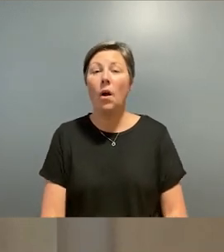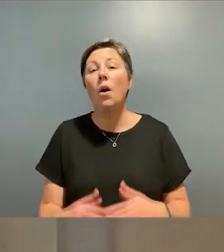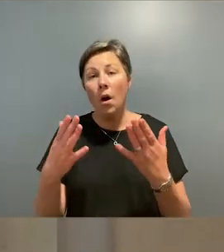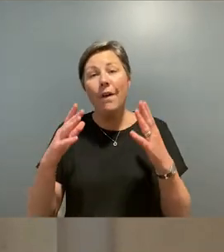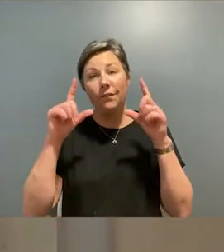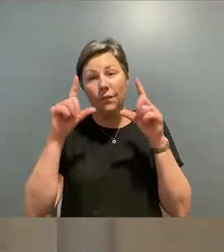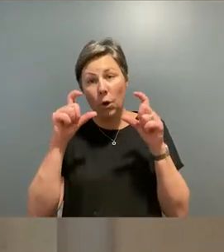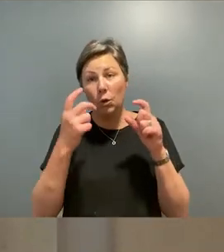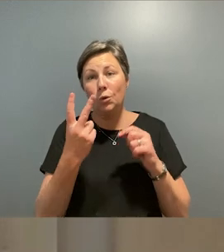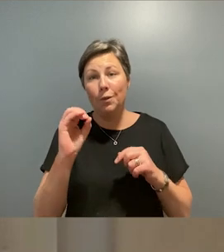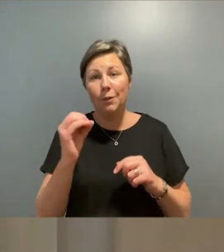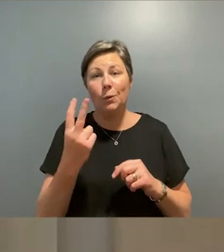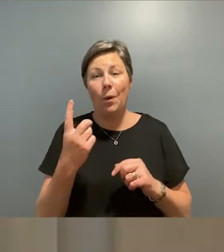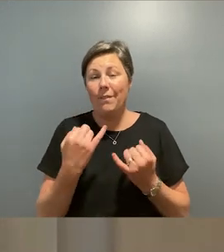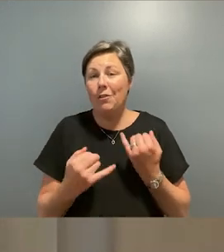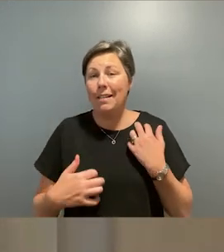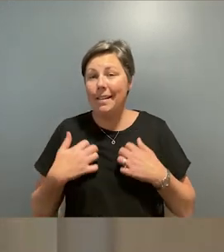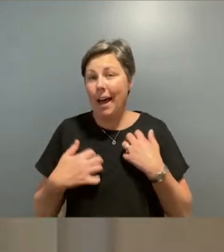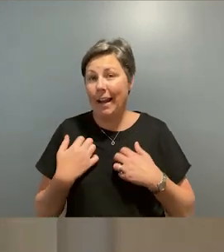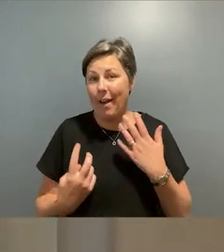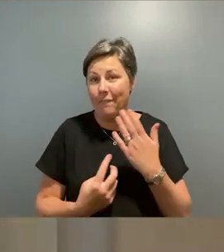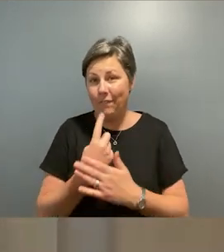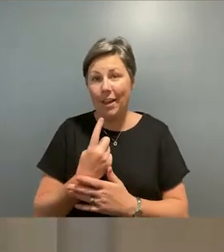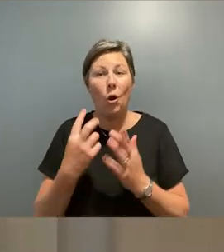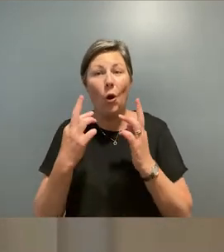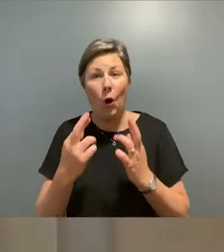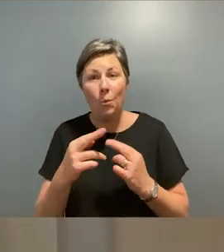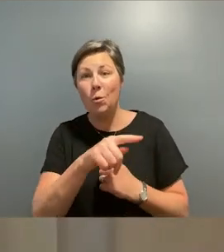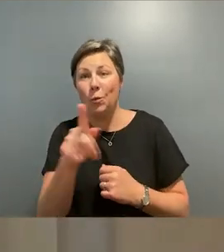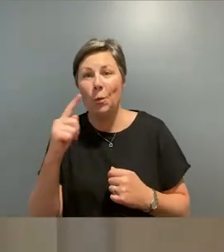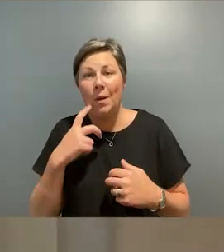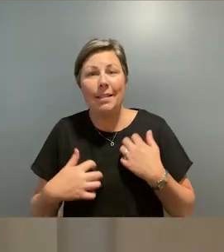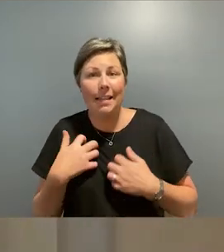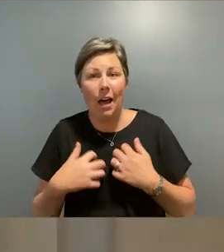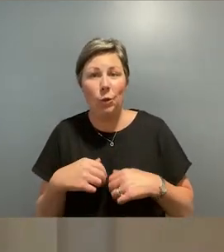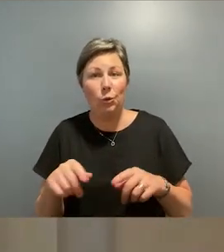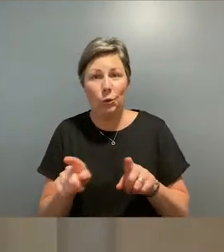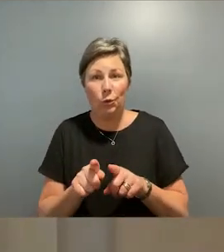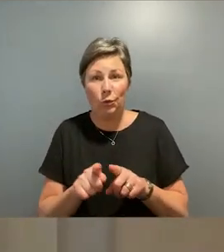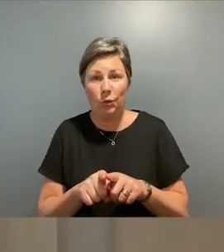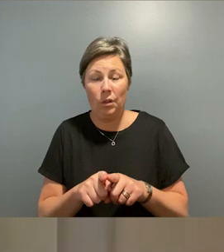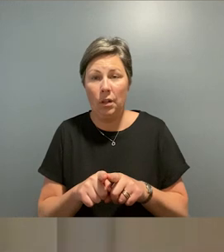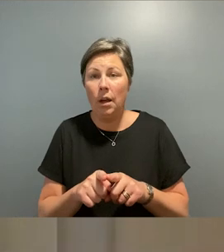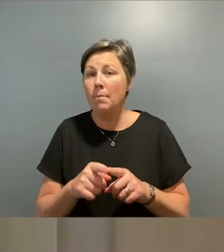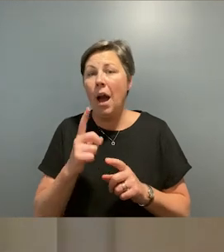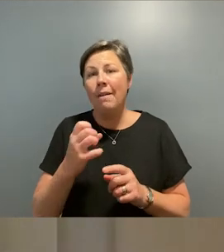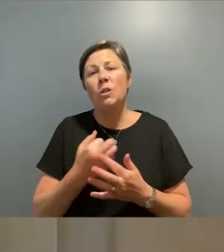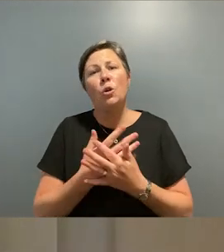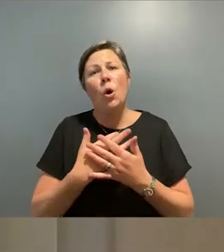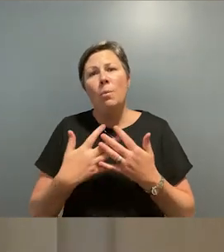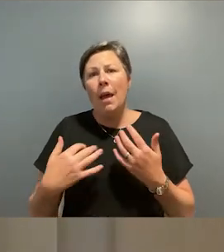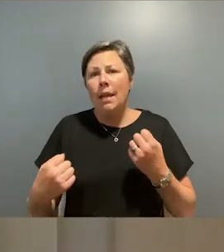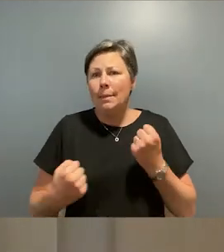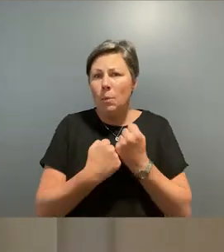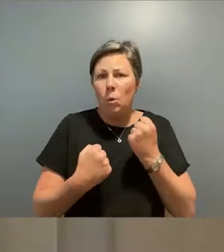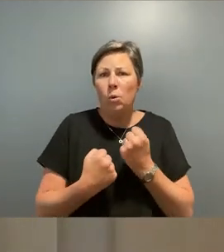so photo is a very exciting event for us and we're hoping it's going to be exciting for you and it wouldn't have happened without a large